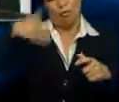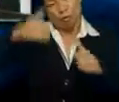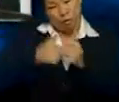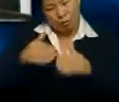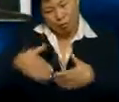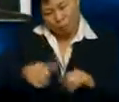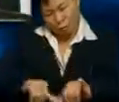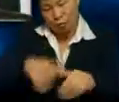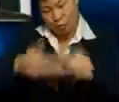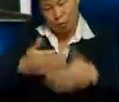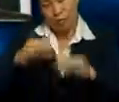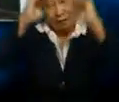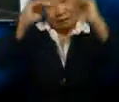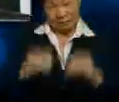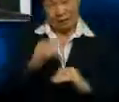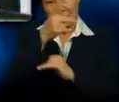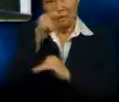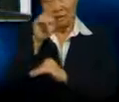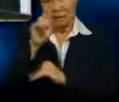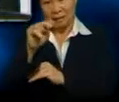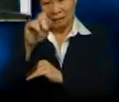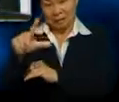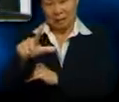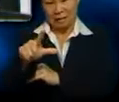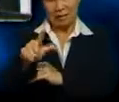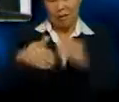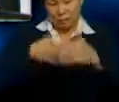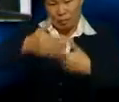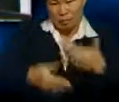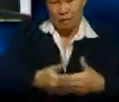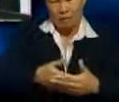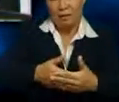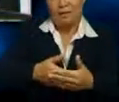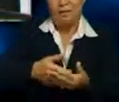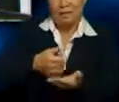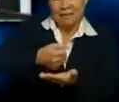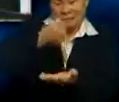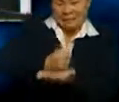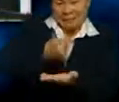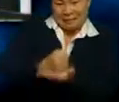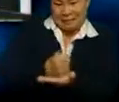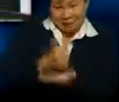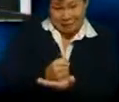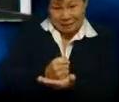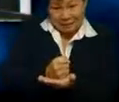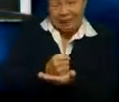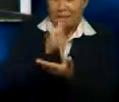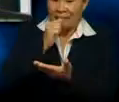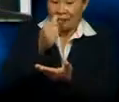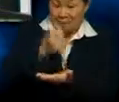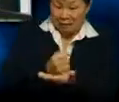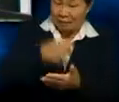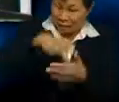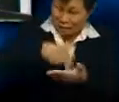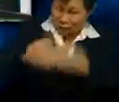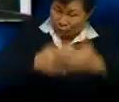The next stage that the kernel will go through is the process called the nut cracker. This is the process in which the nut